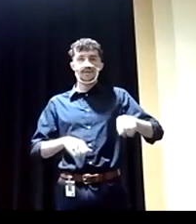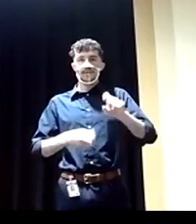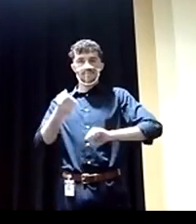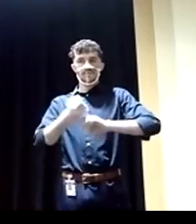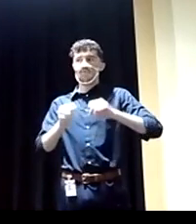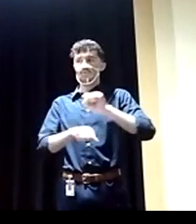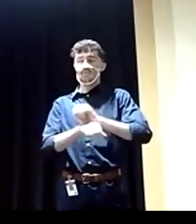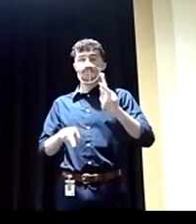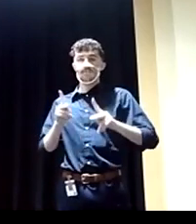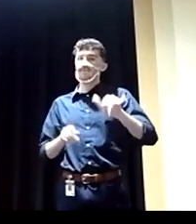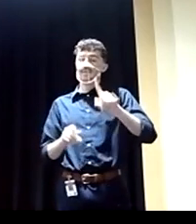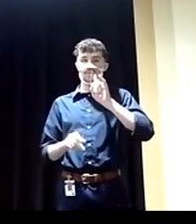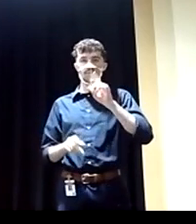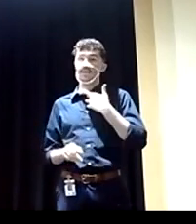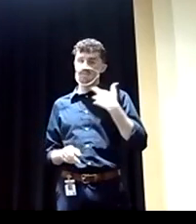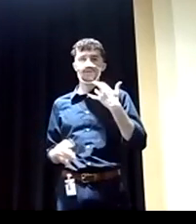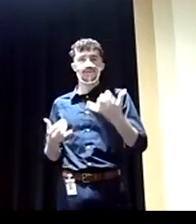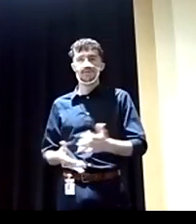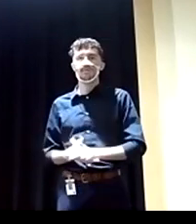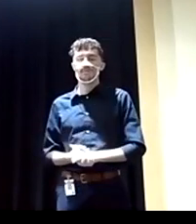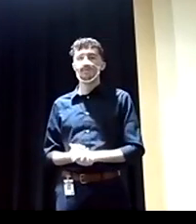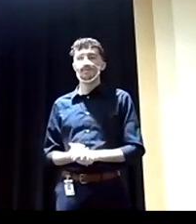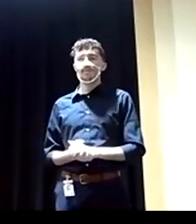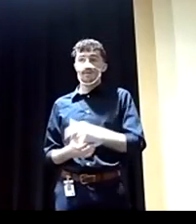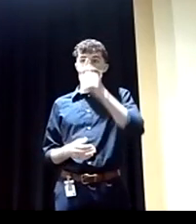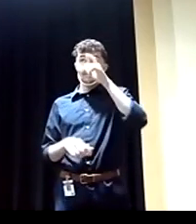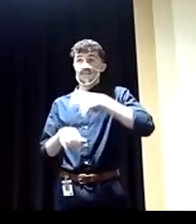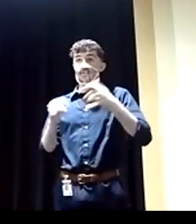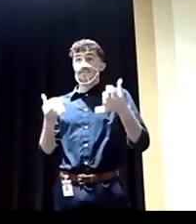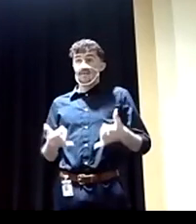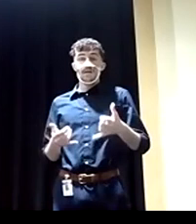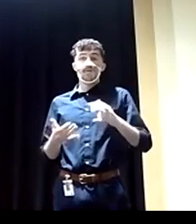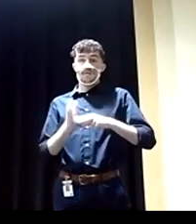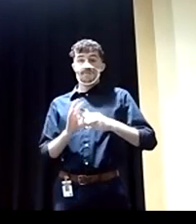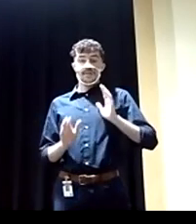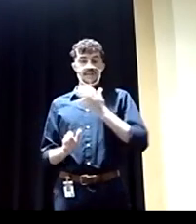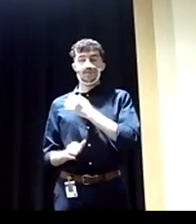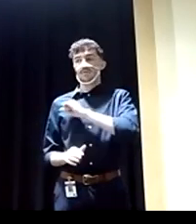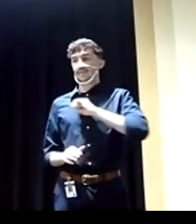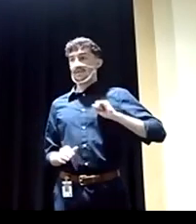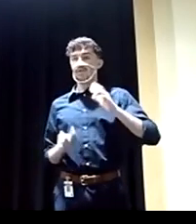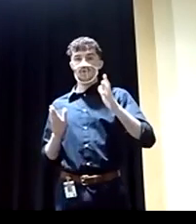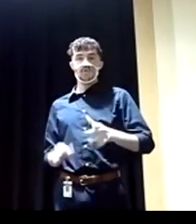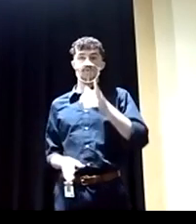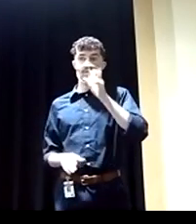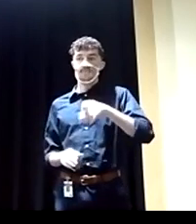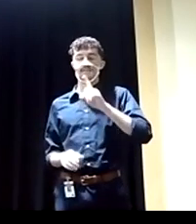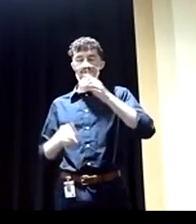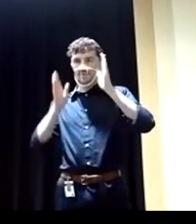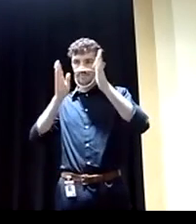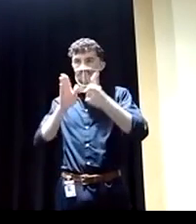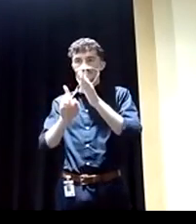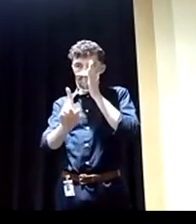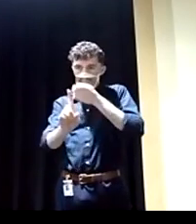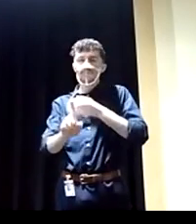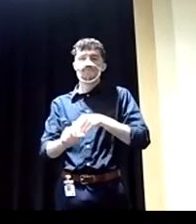on the line. I think that it is time that we have a senator who is laser focused on extending and